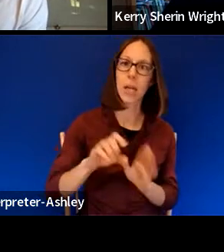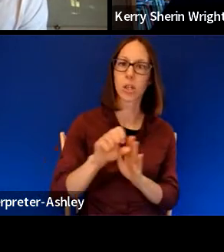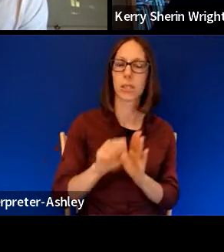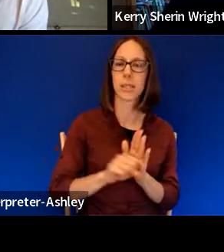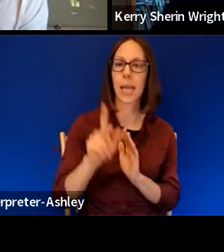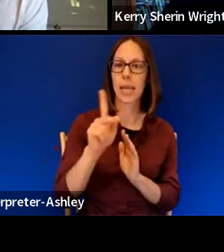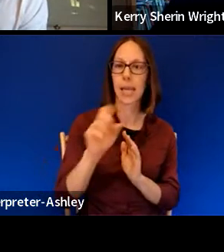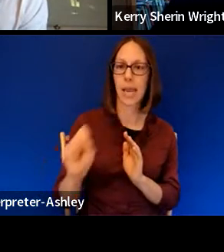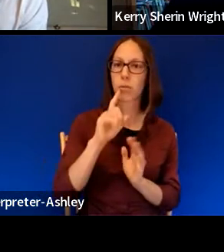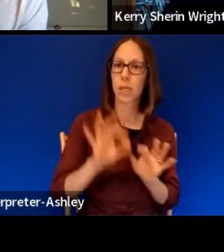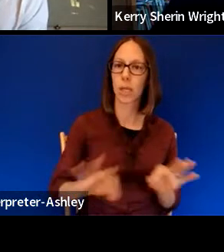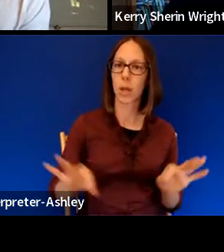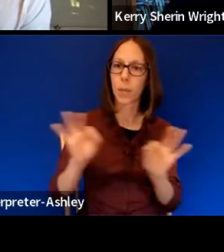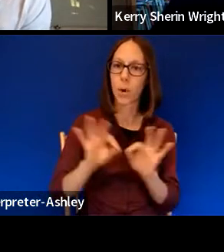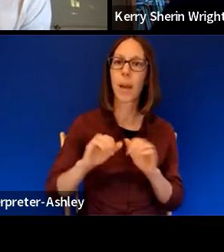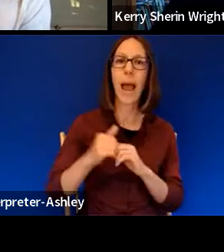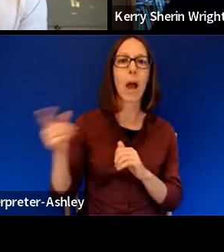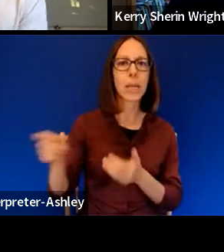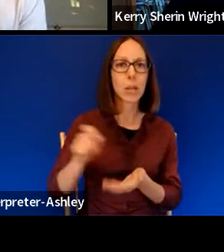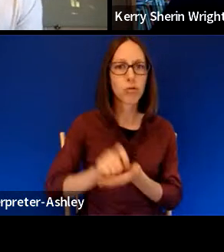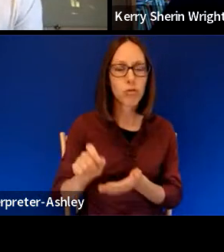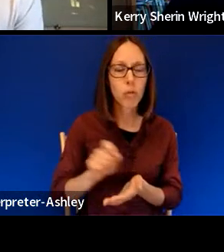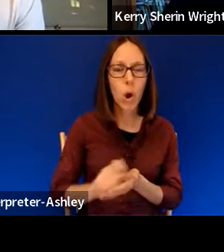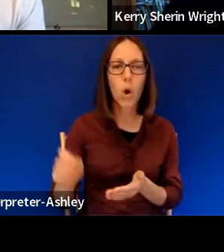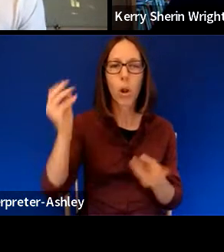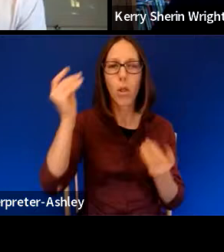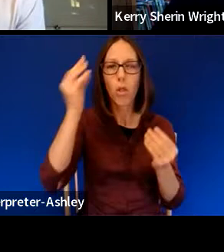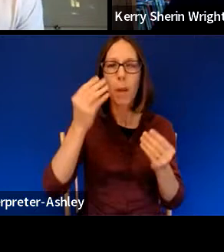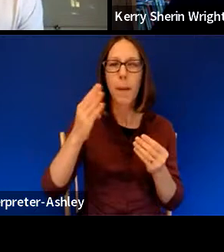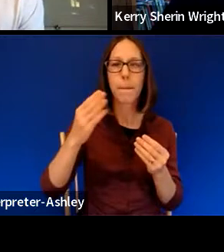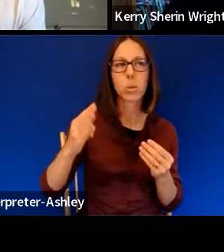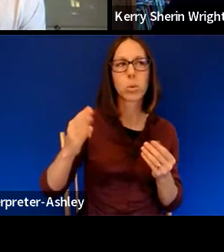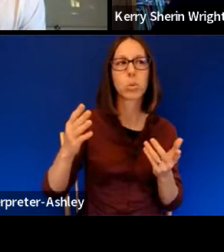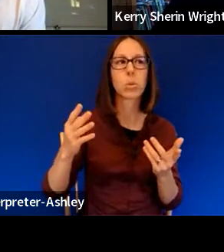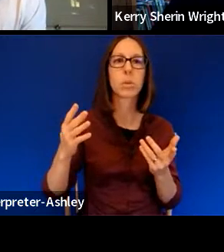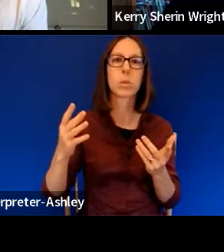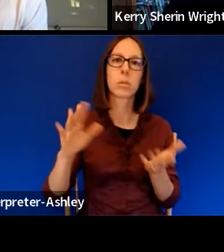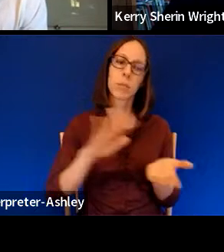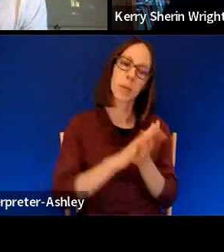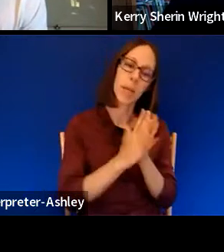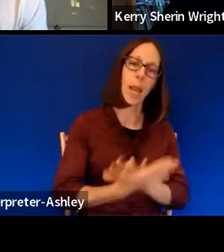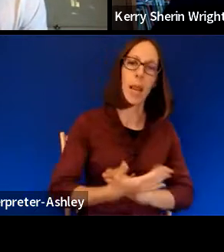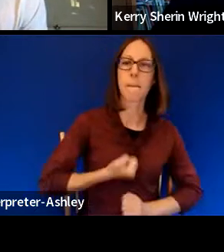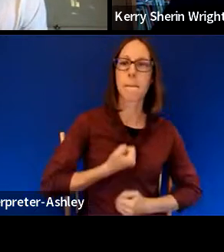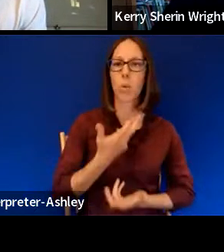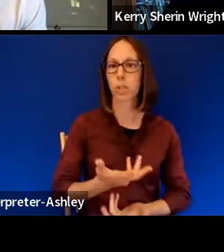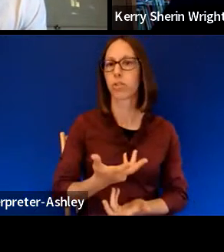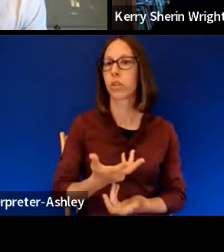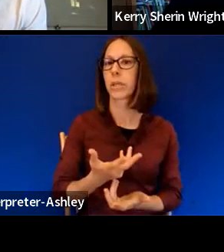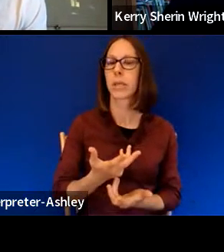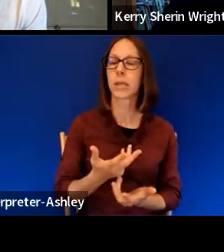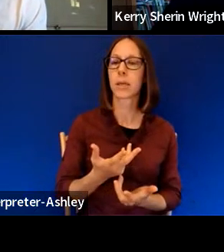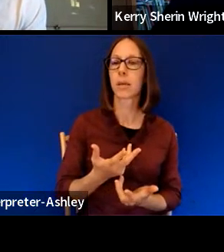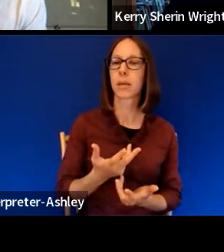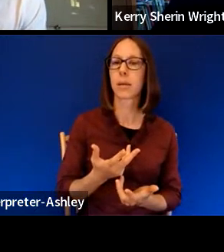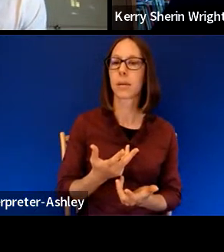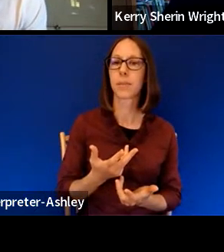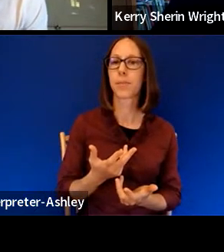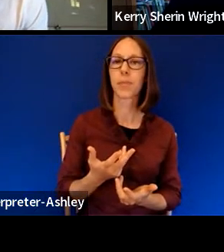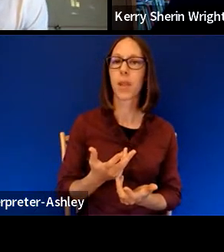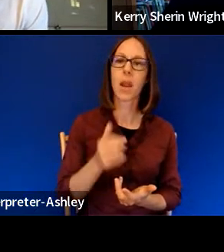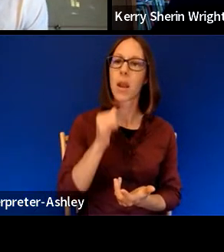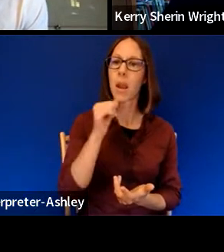me, but also the way he wrote, way he thought about the blues and turned it into poetry, uh, not to give it the